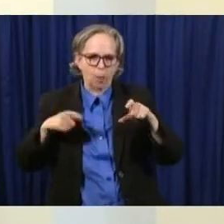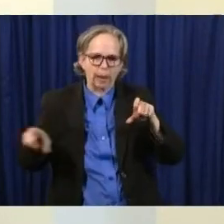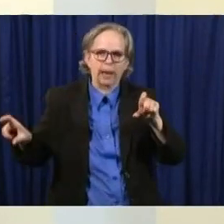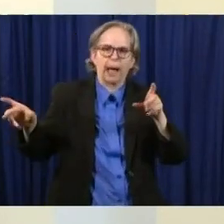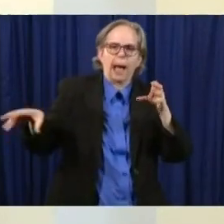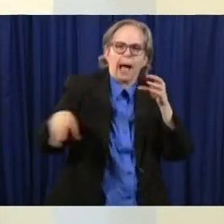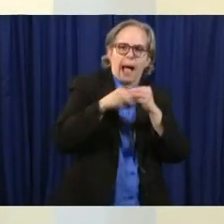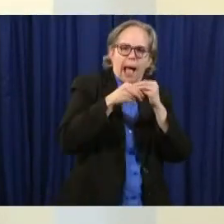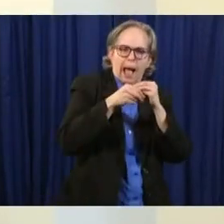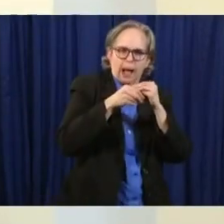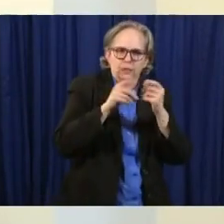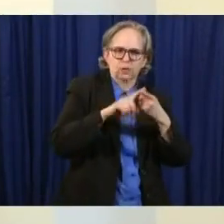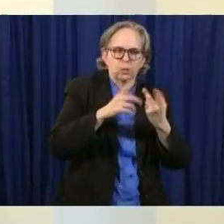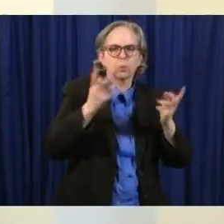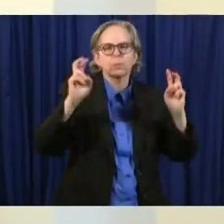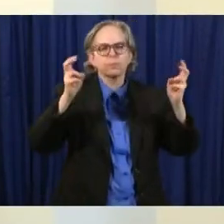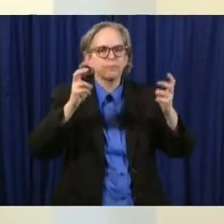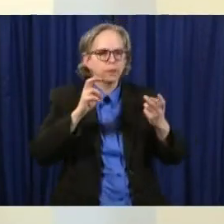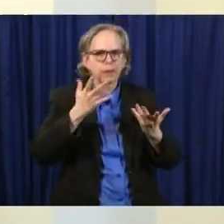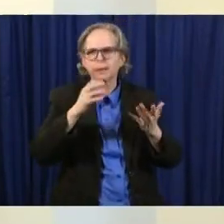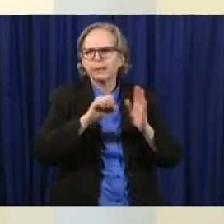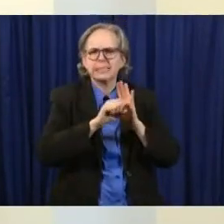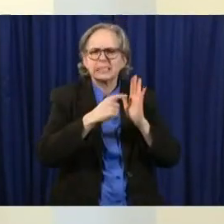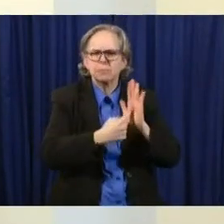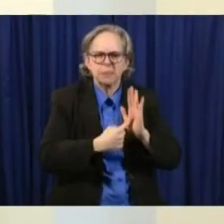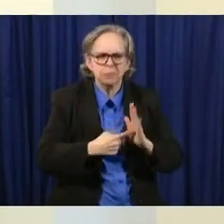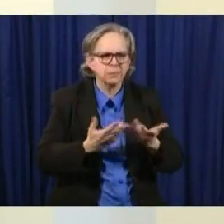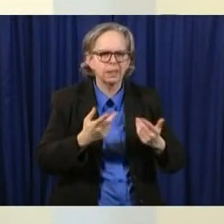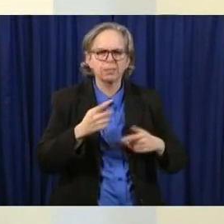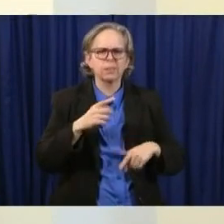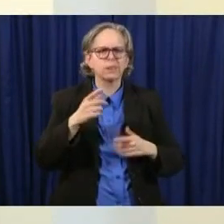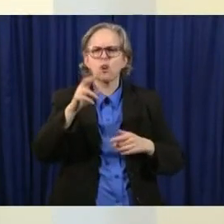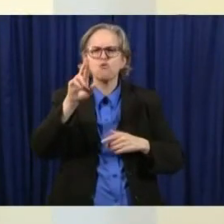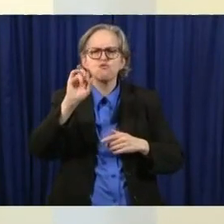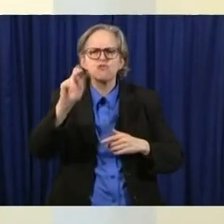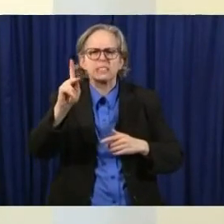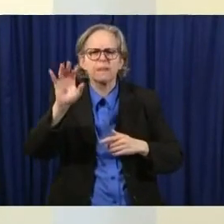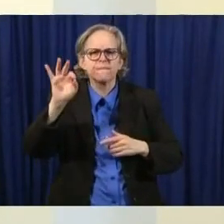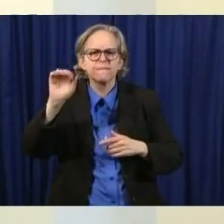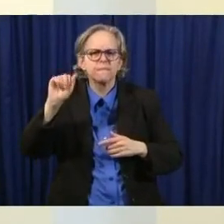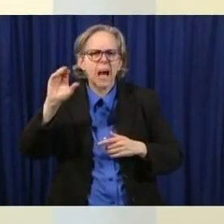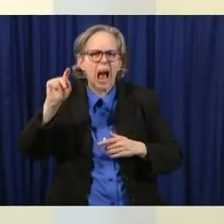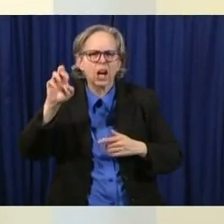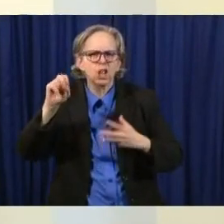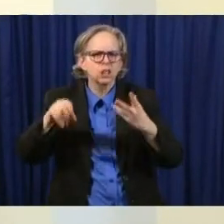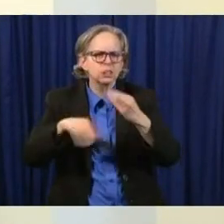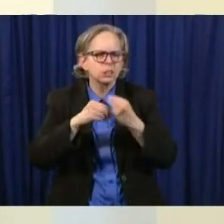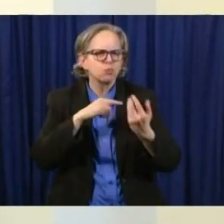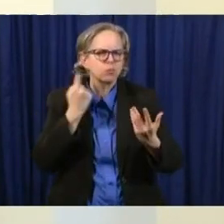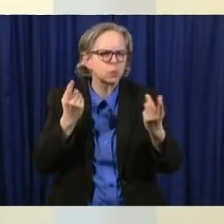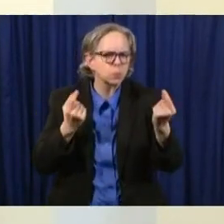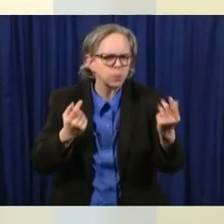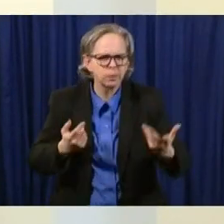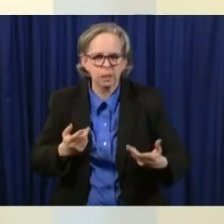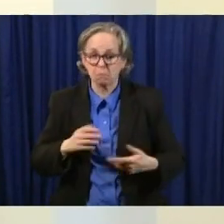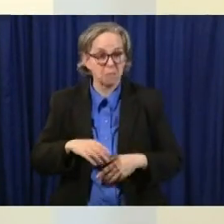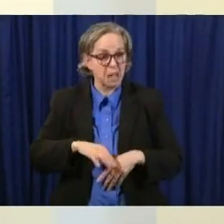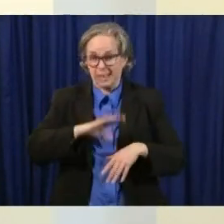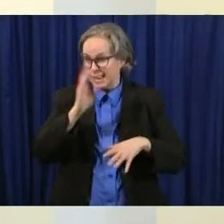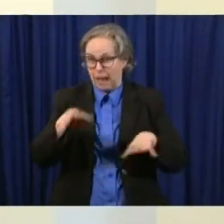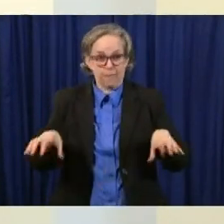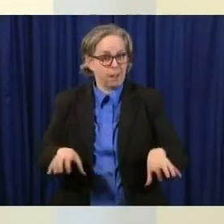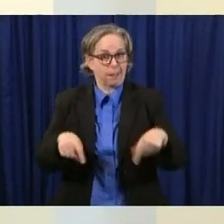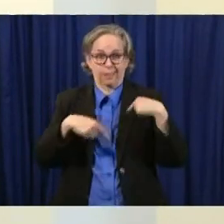factors so we're doing some innovative studies uh the like of which we've never had the opportunity to do in partnership with amazing